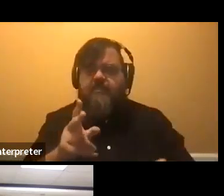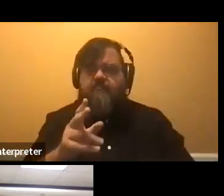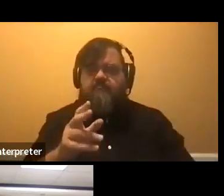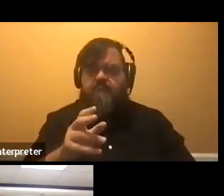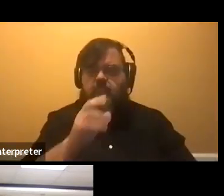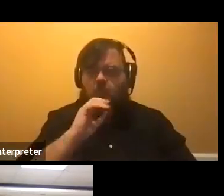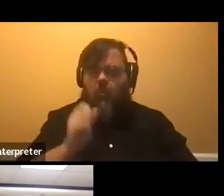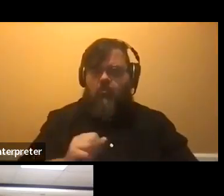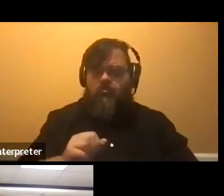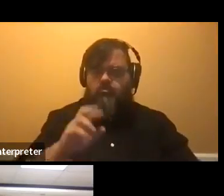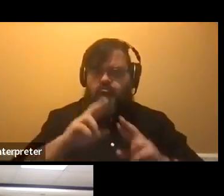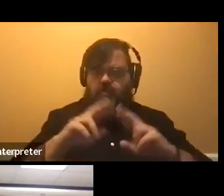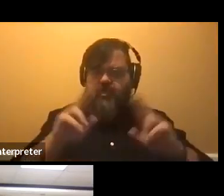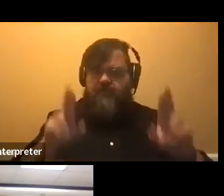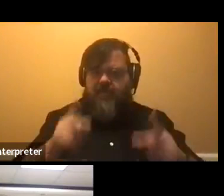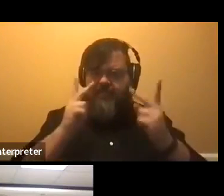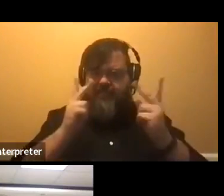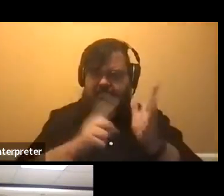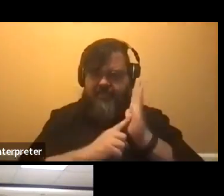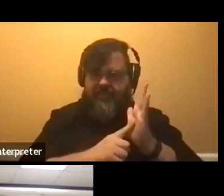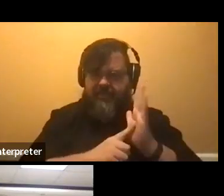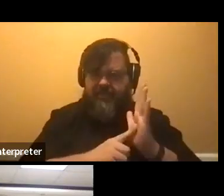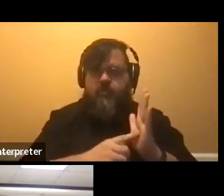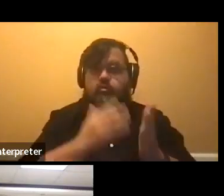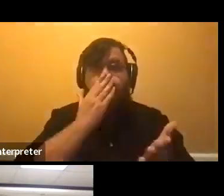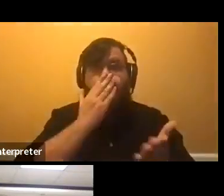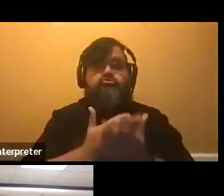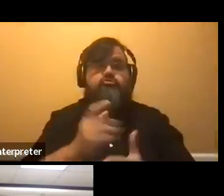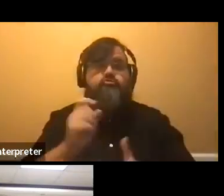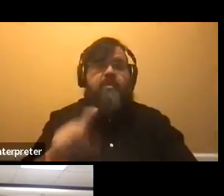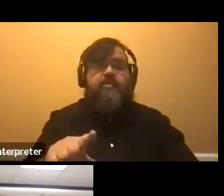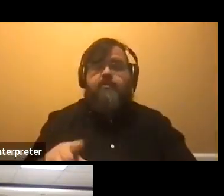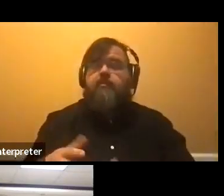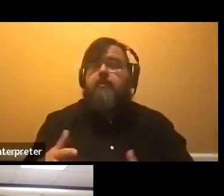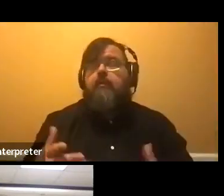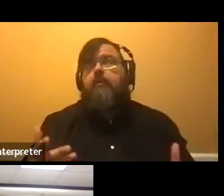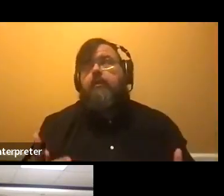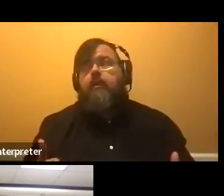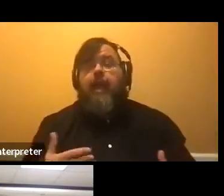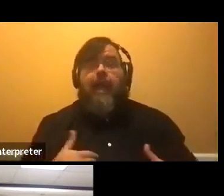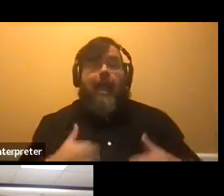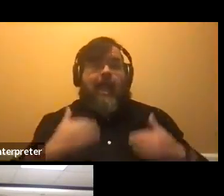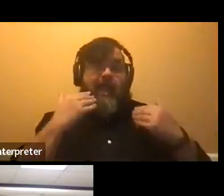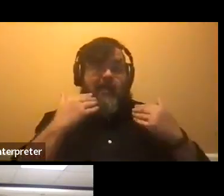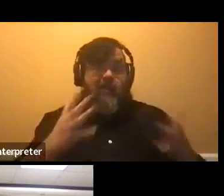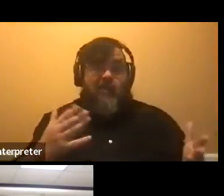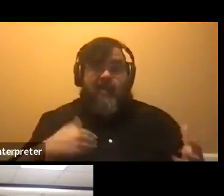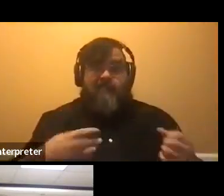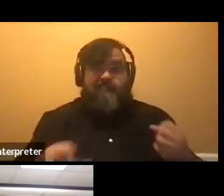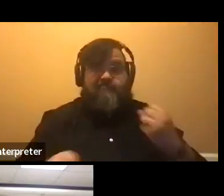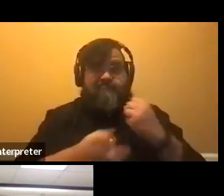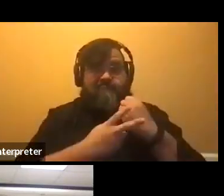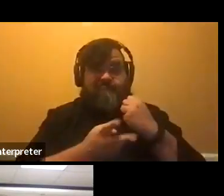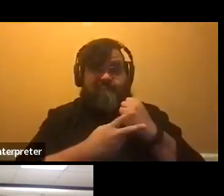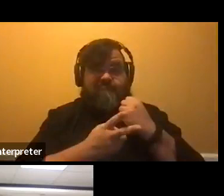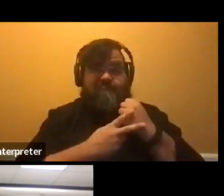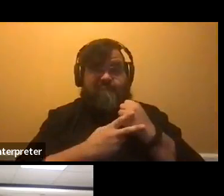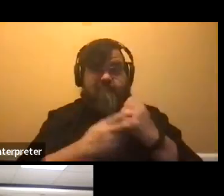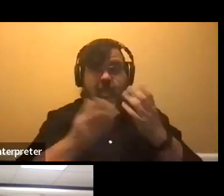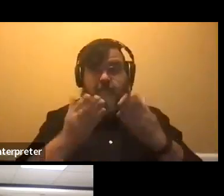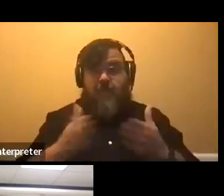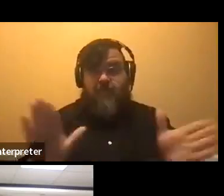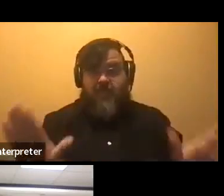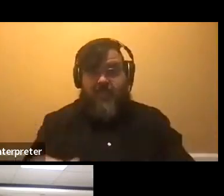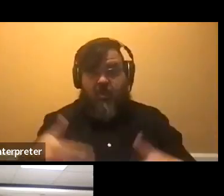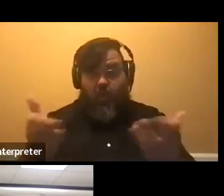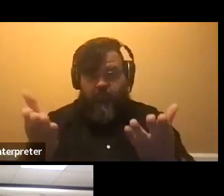Um, that's a really good question. Um, the answer I always give, I don't know if we have any repository that we publicly offer.